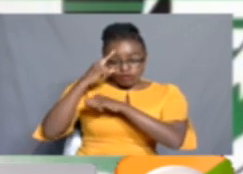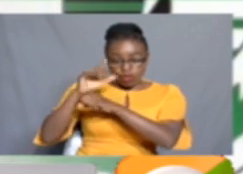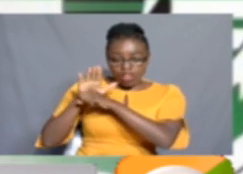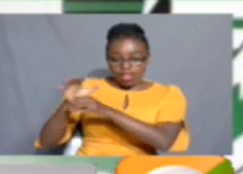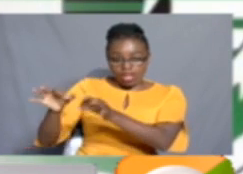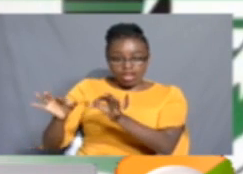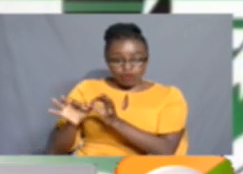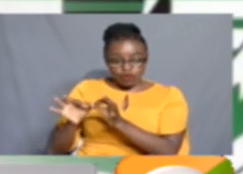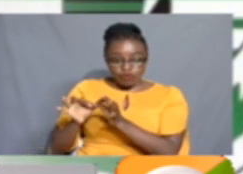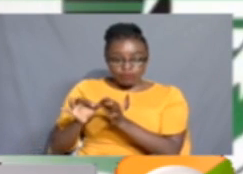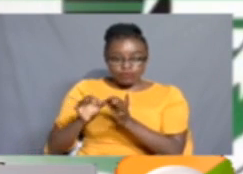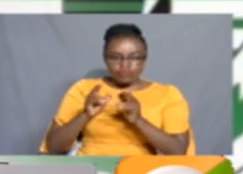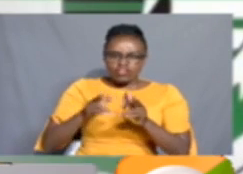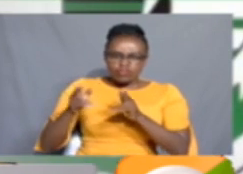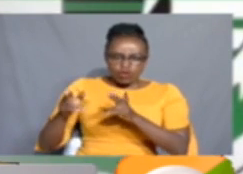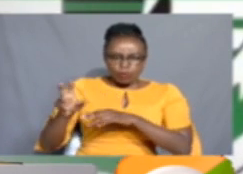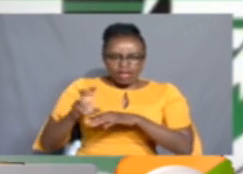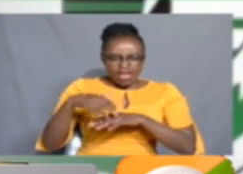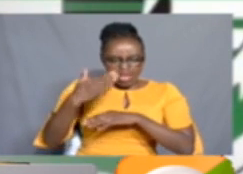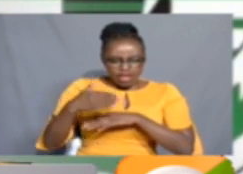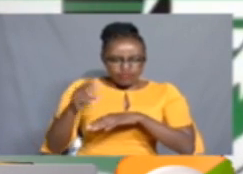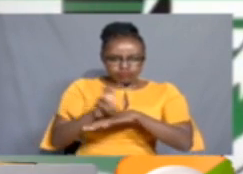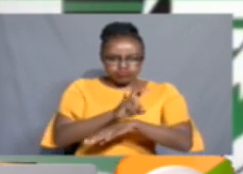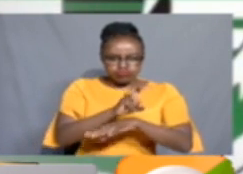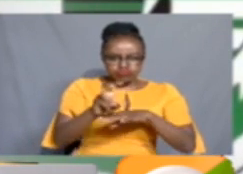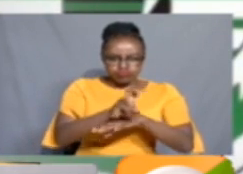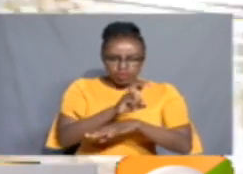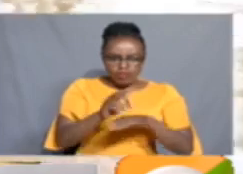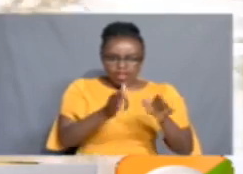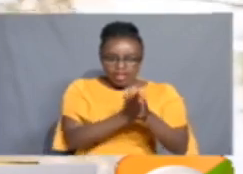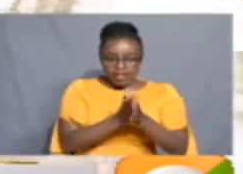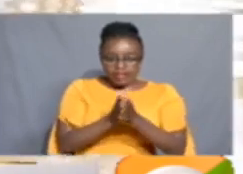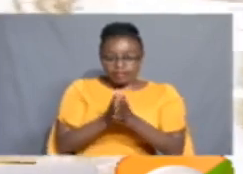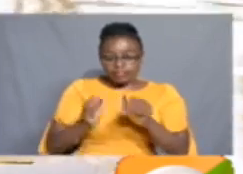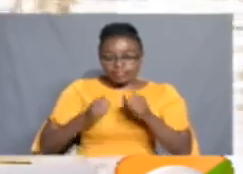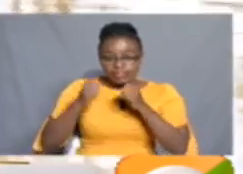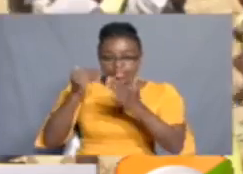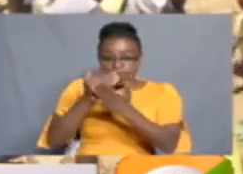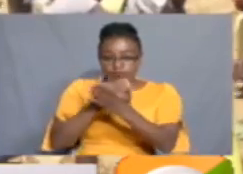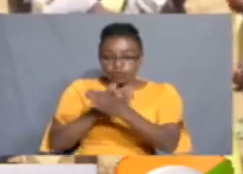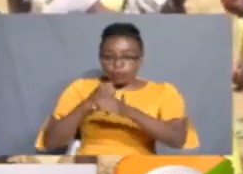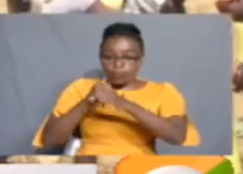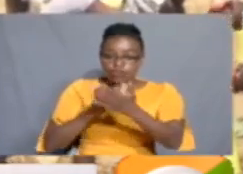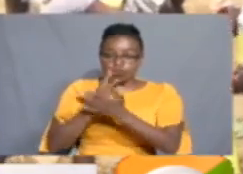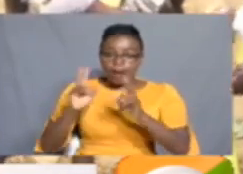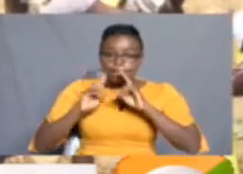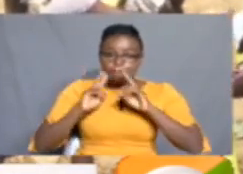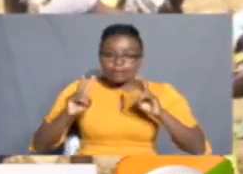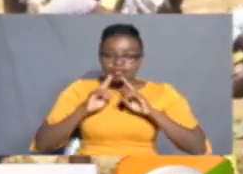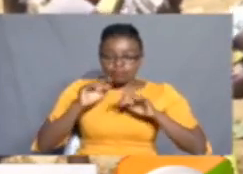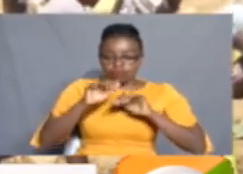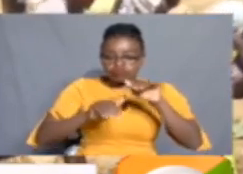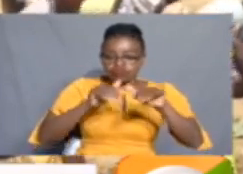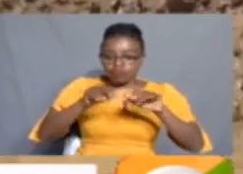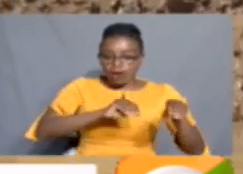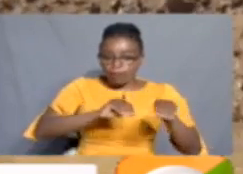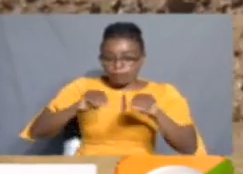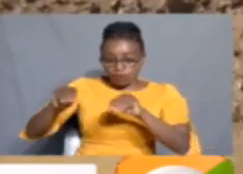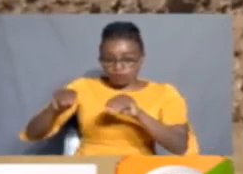households, regular monitoring using remote sensing and strengthening programs to ensure peaceful livestock migration.